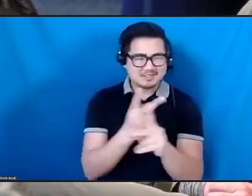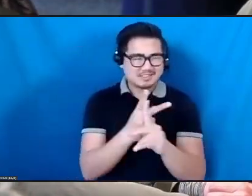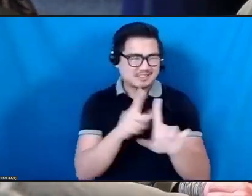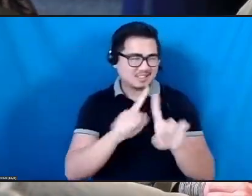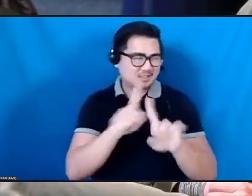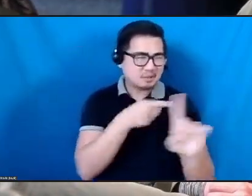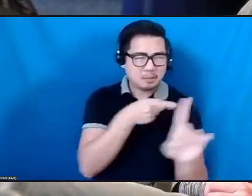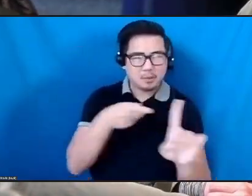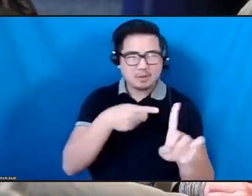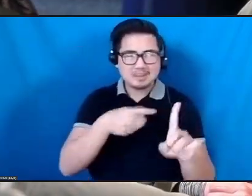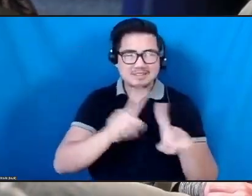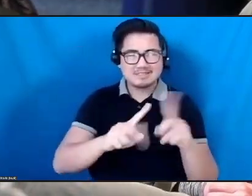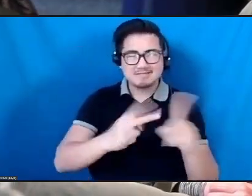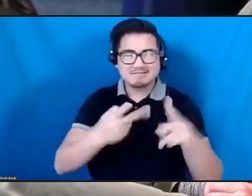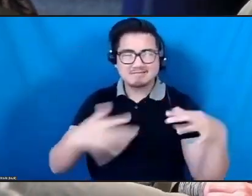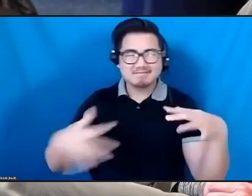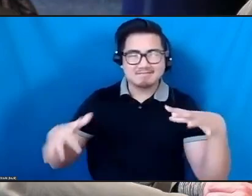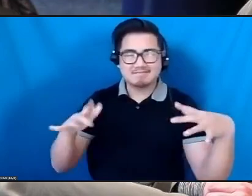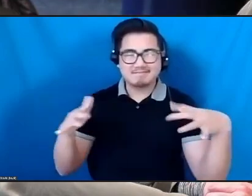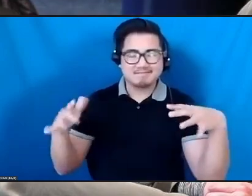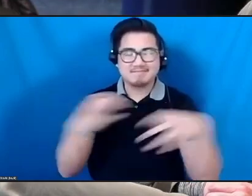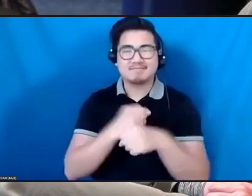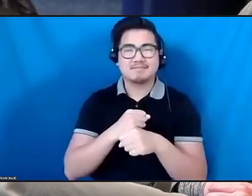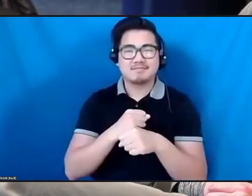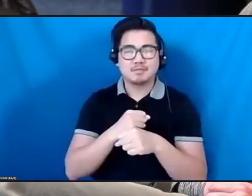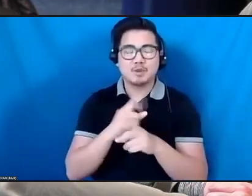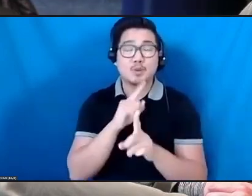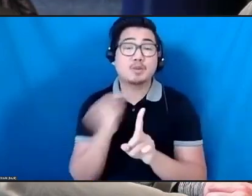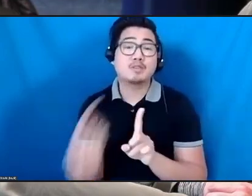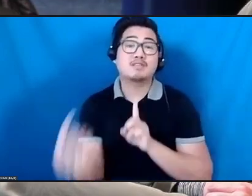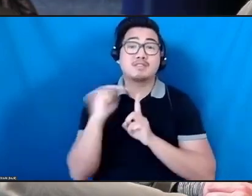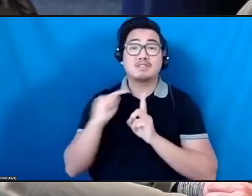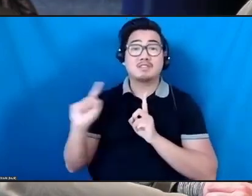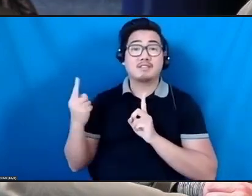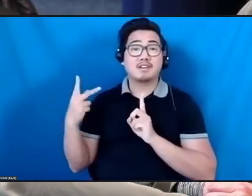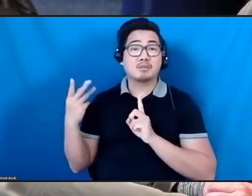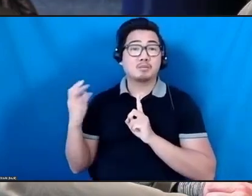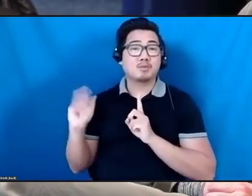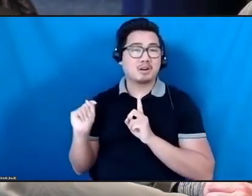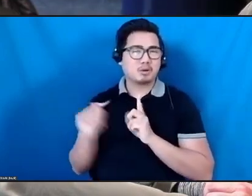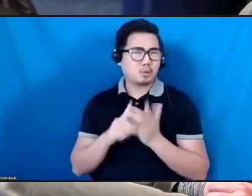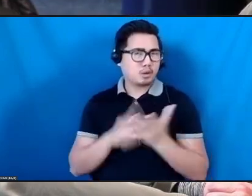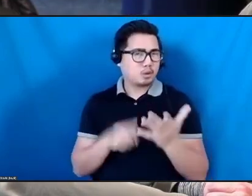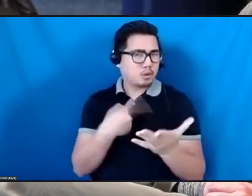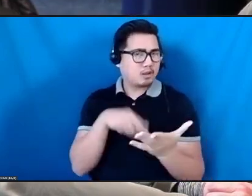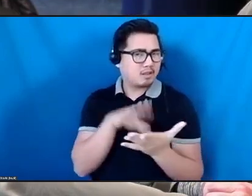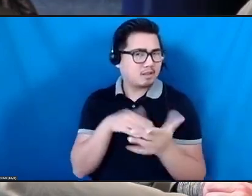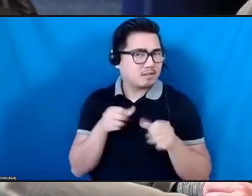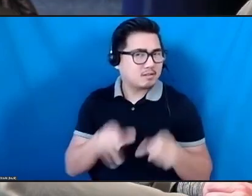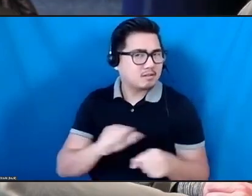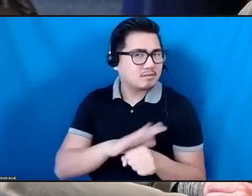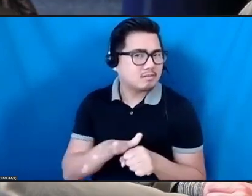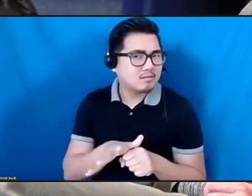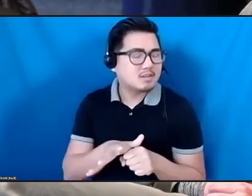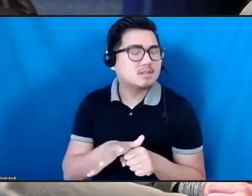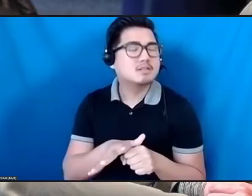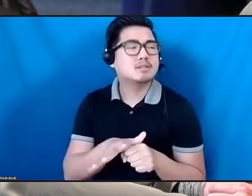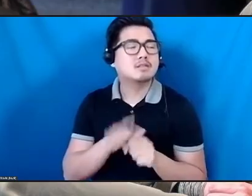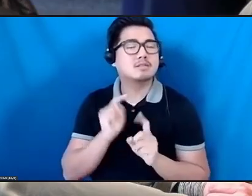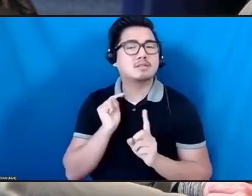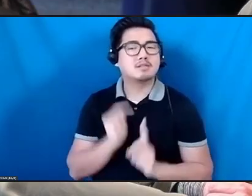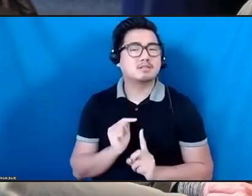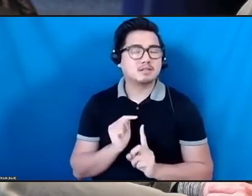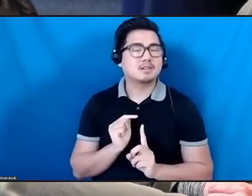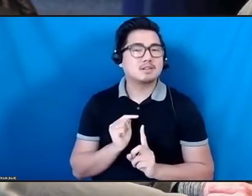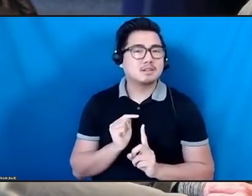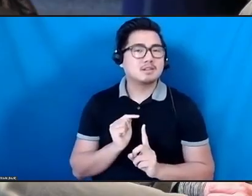original prompt about sort of what did we learn. And I think that one of the things and what kind of we learned